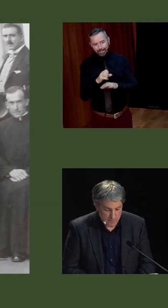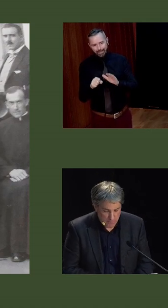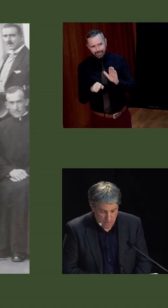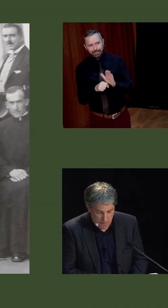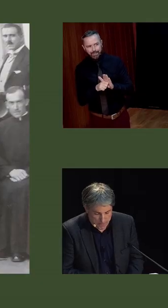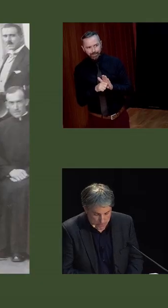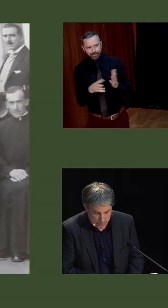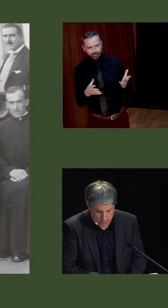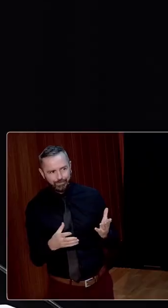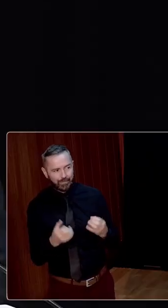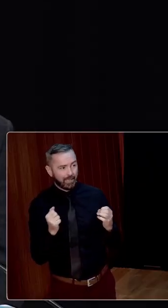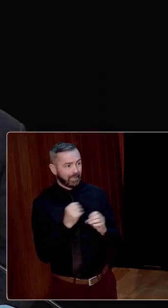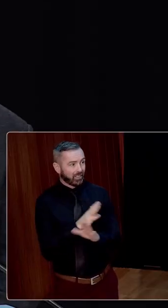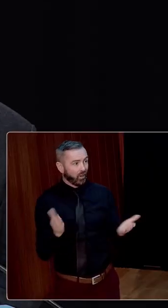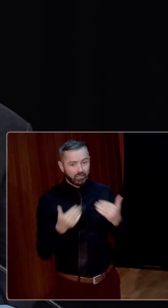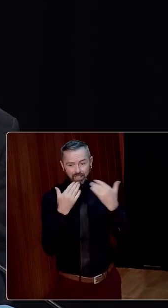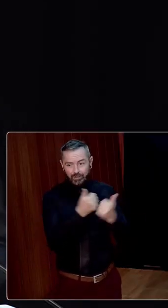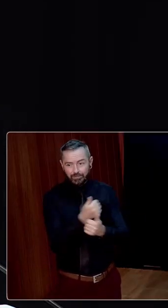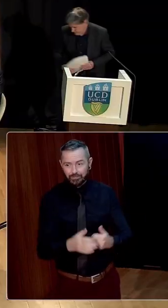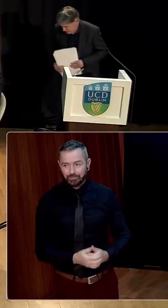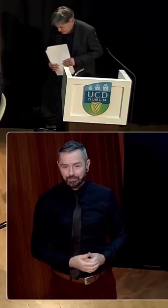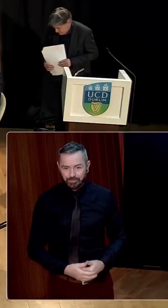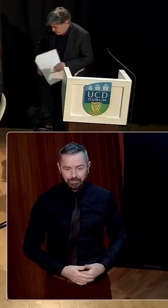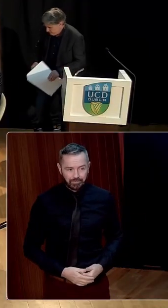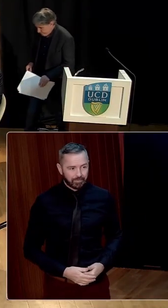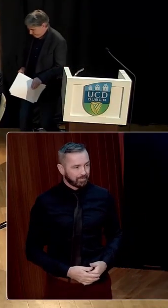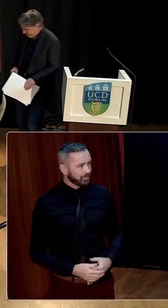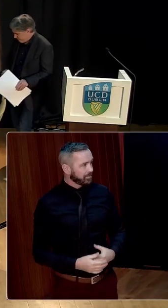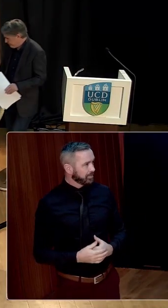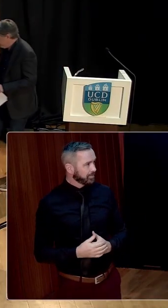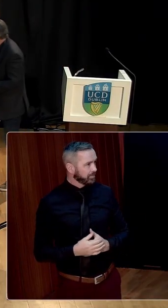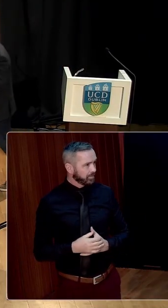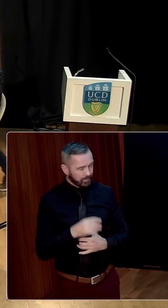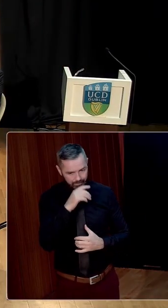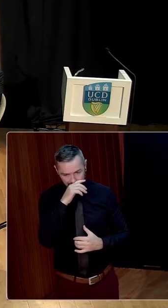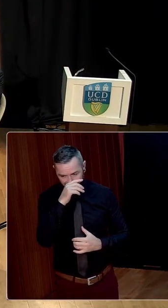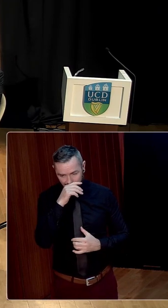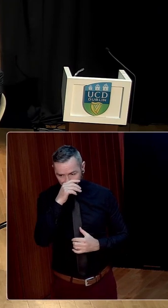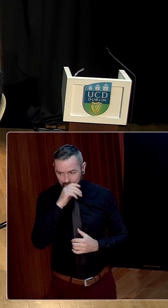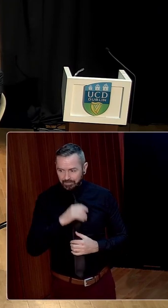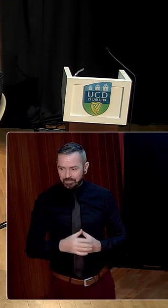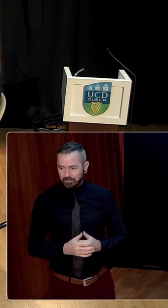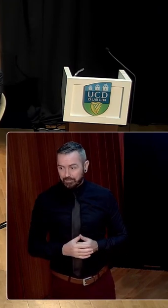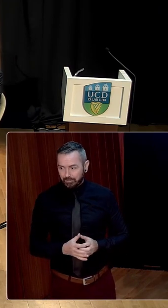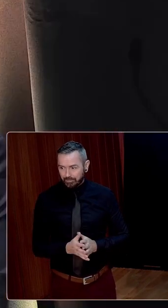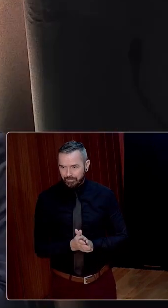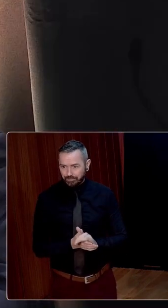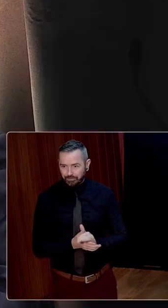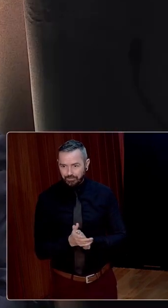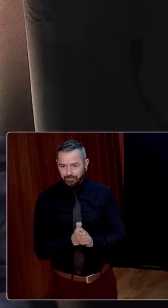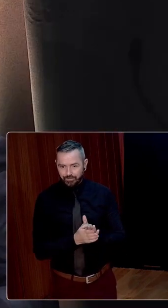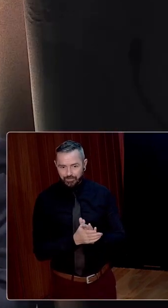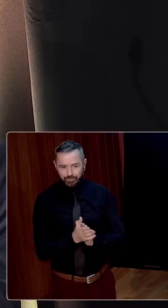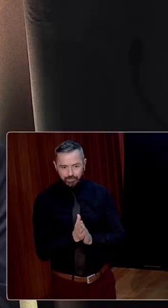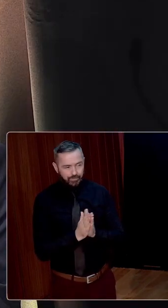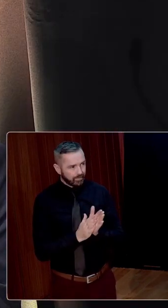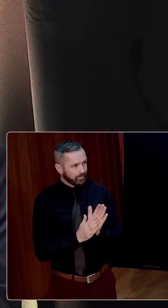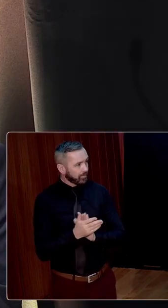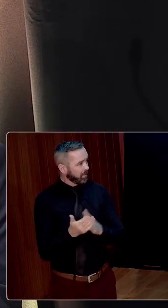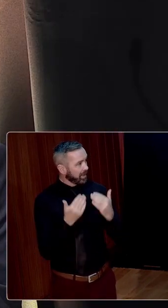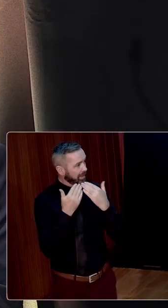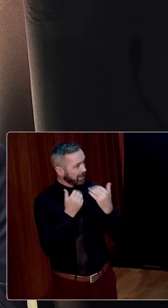very